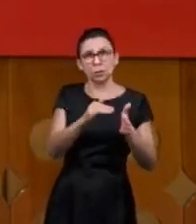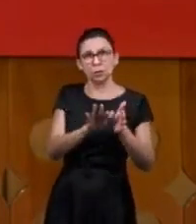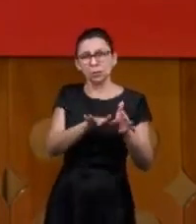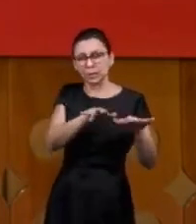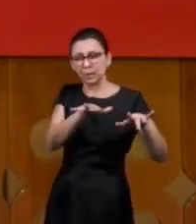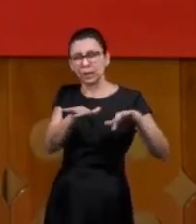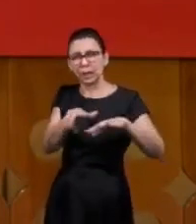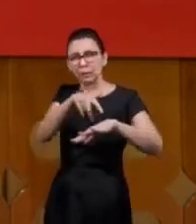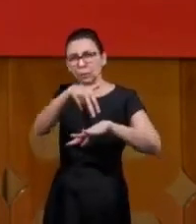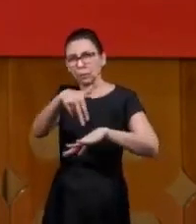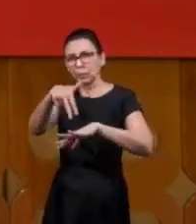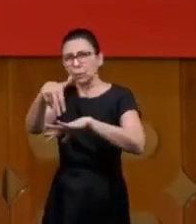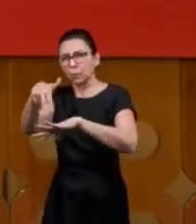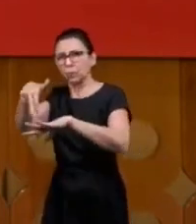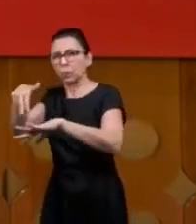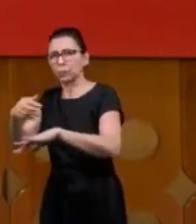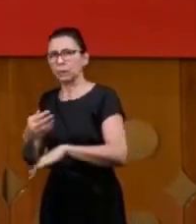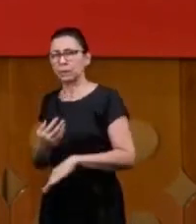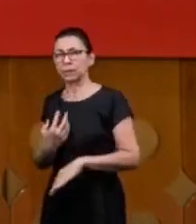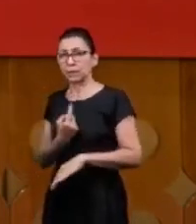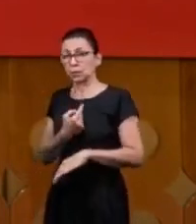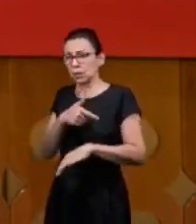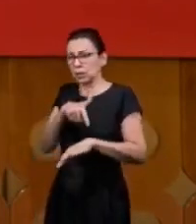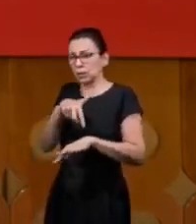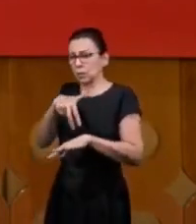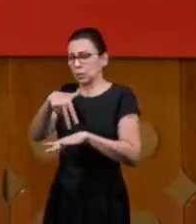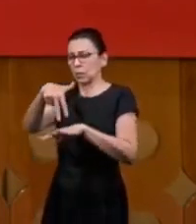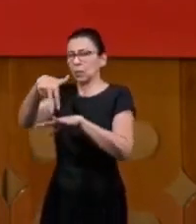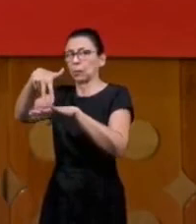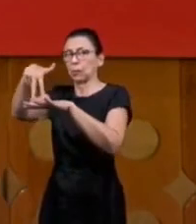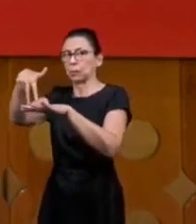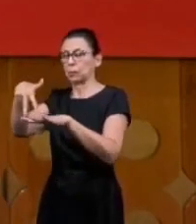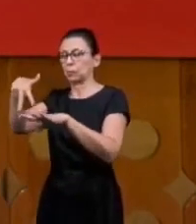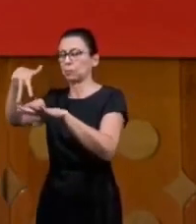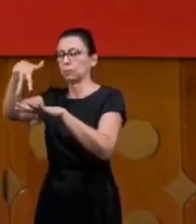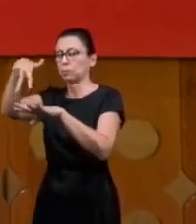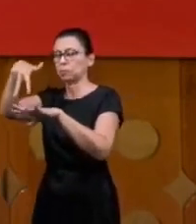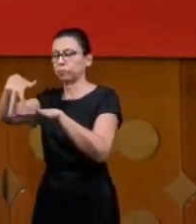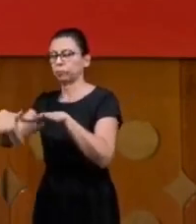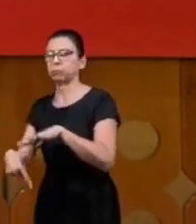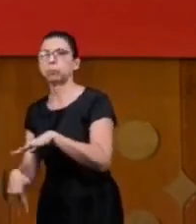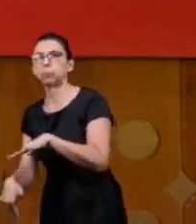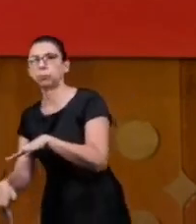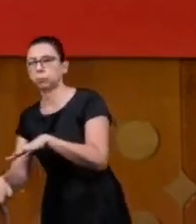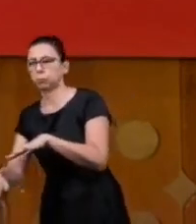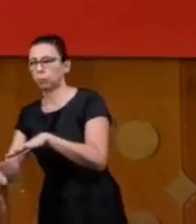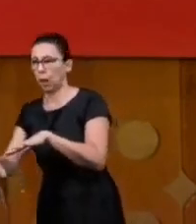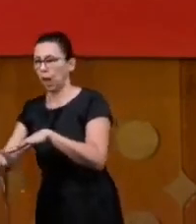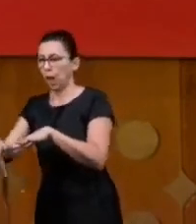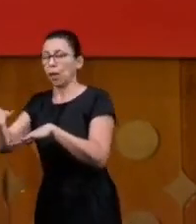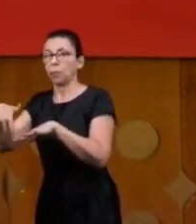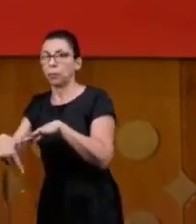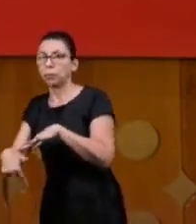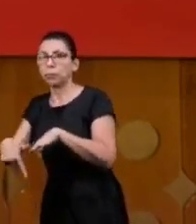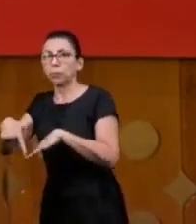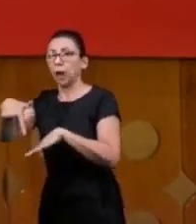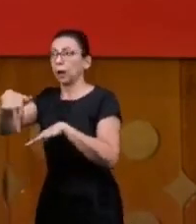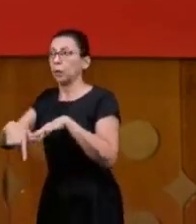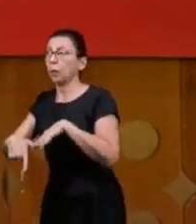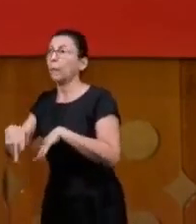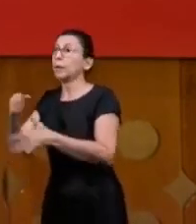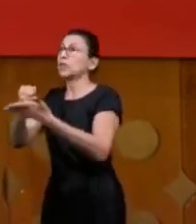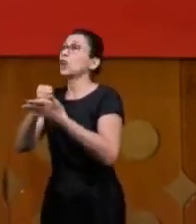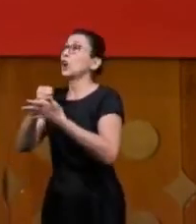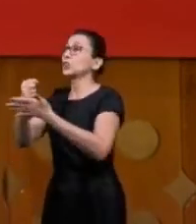walk alone he walked a little bit a few steps and then he started to go in started to sink and when he asked for help the Lord